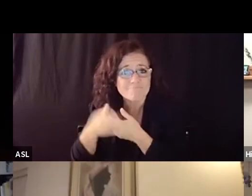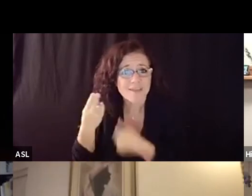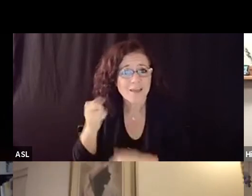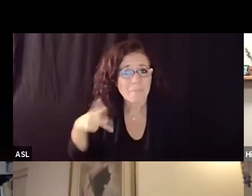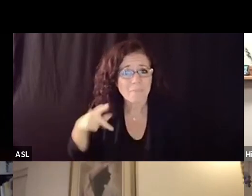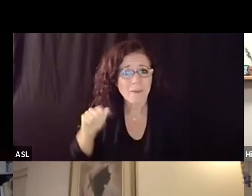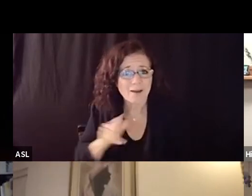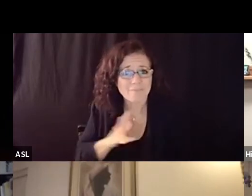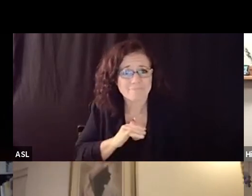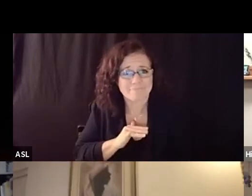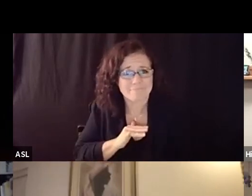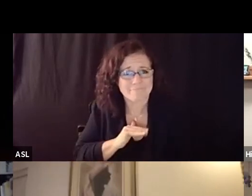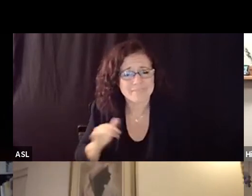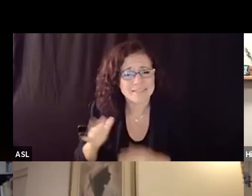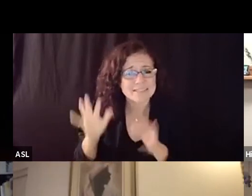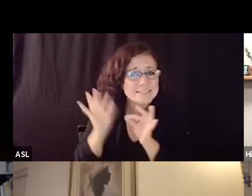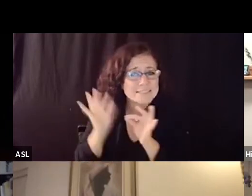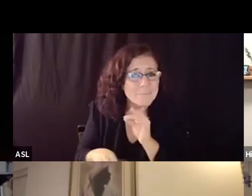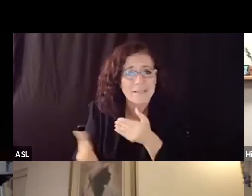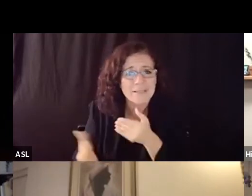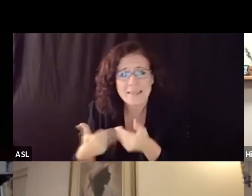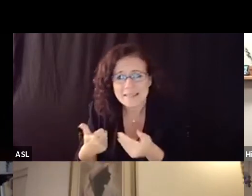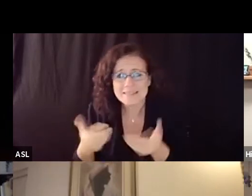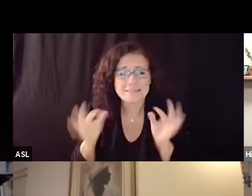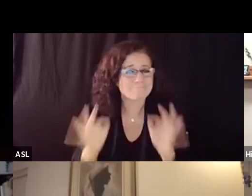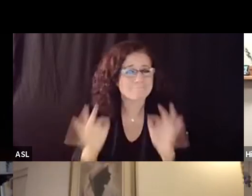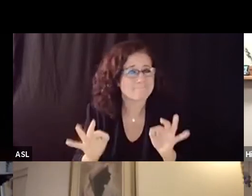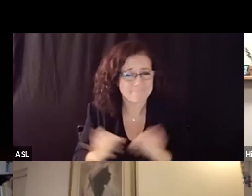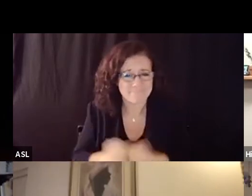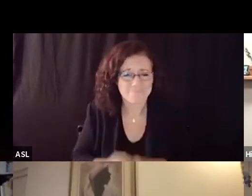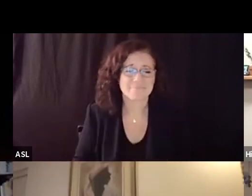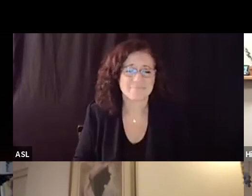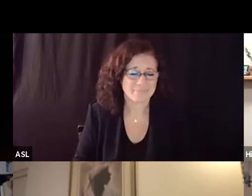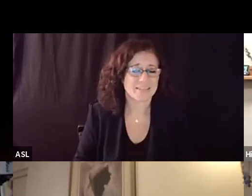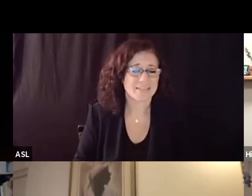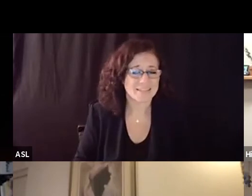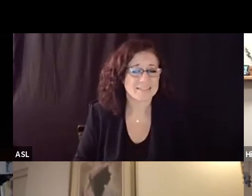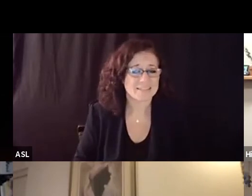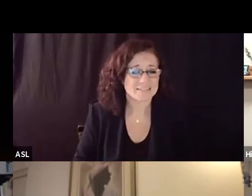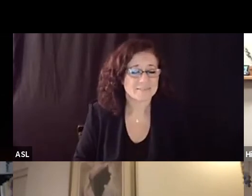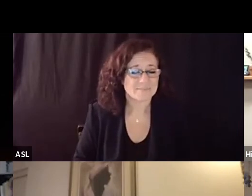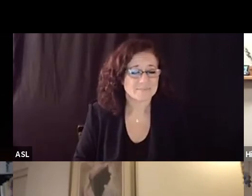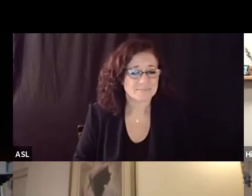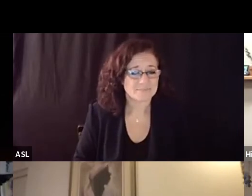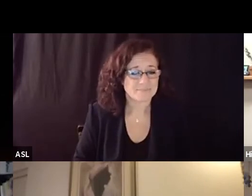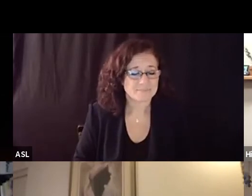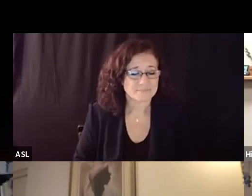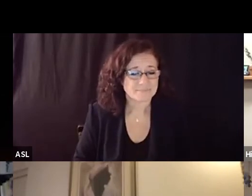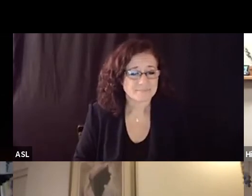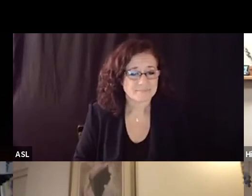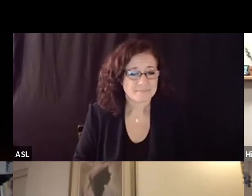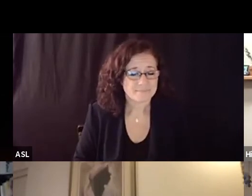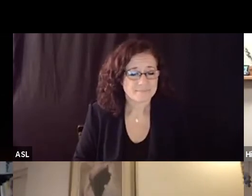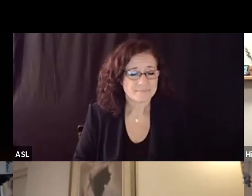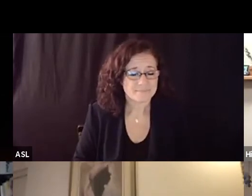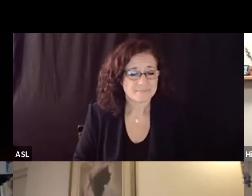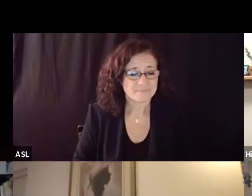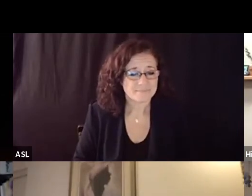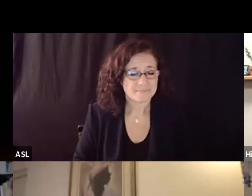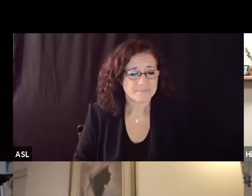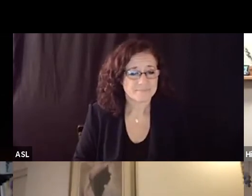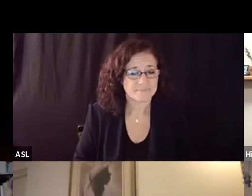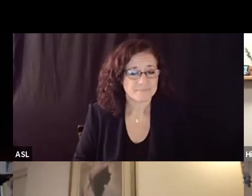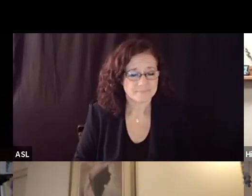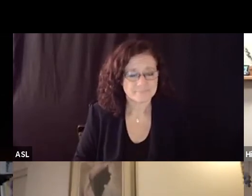and making it even better so thank you so much um i also wanted to mention that i noticed